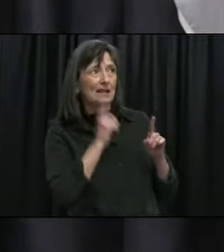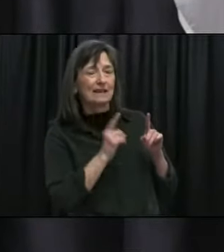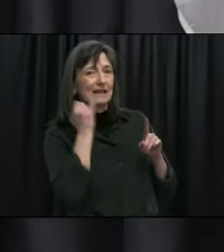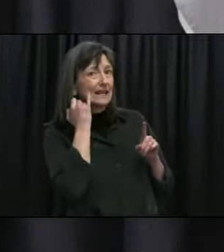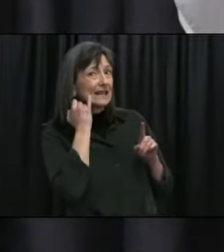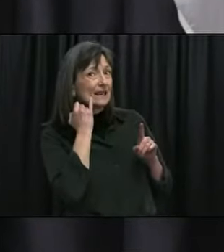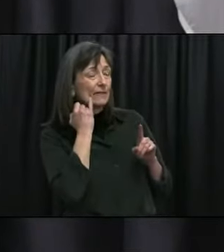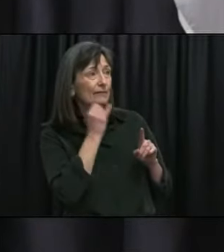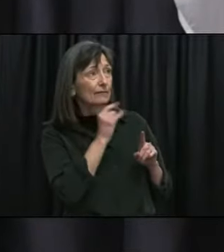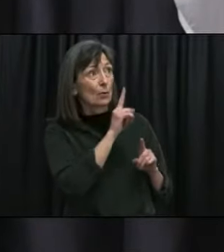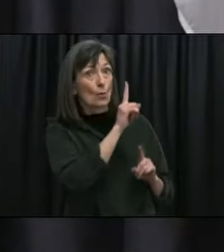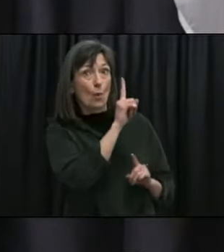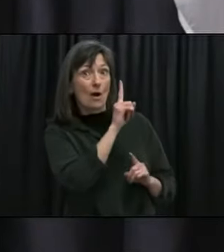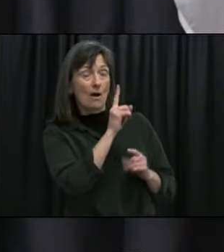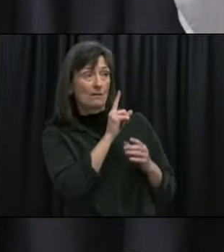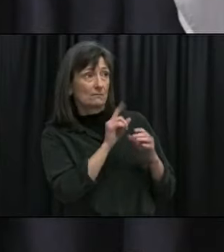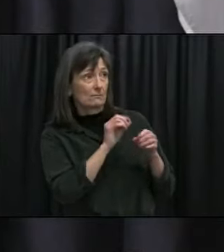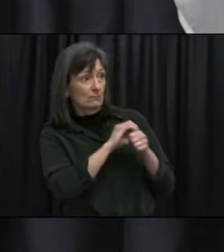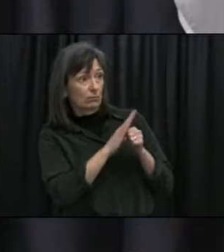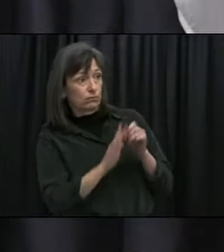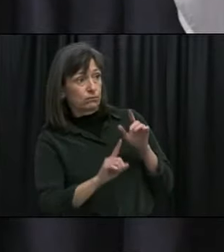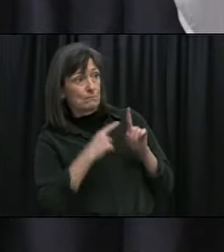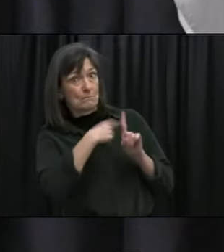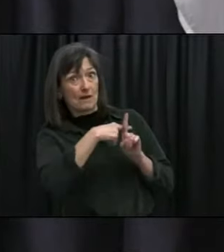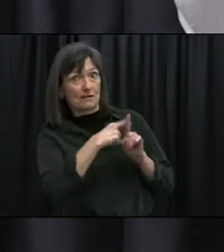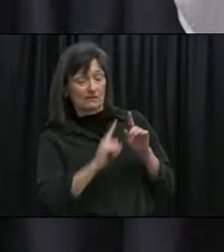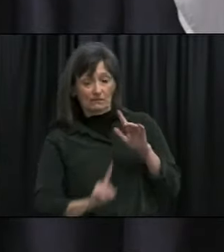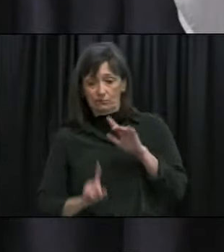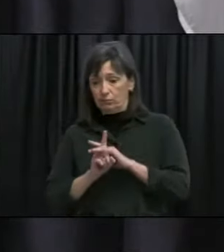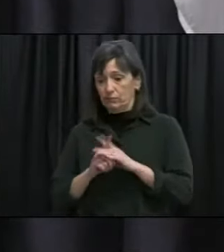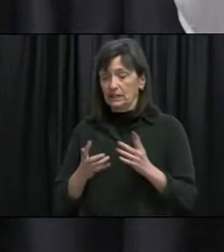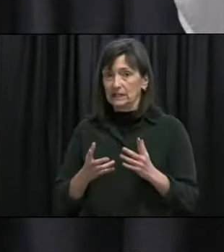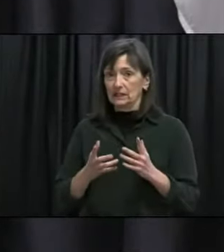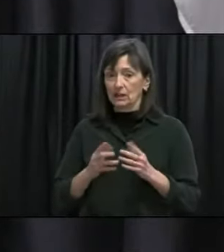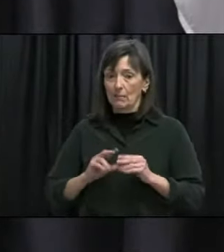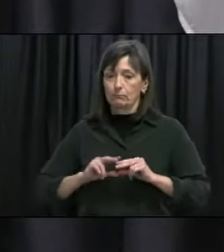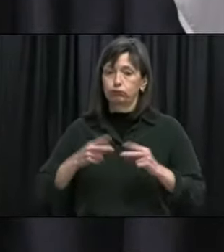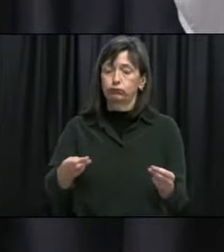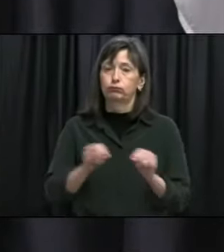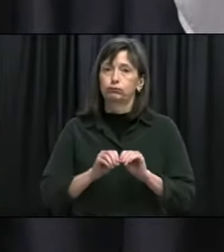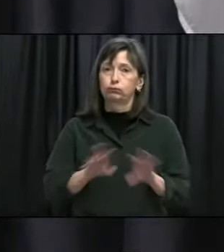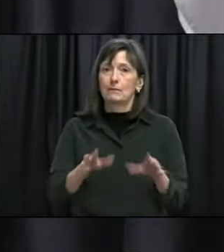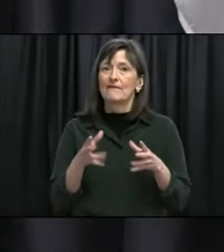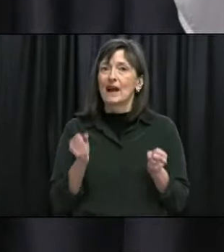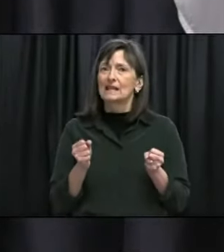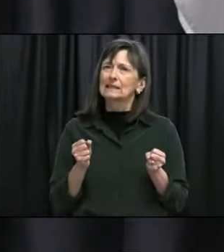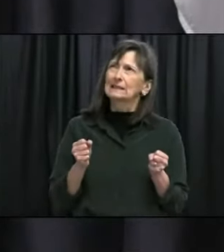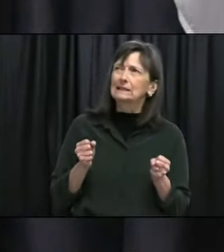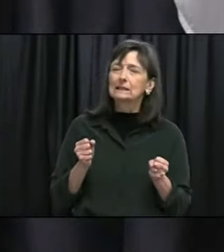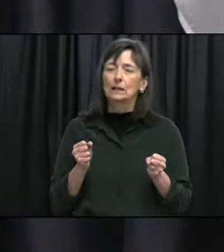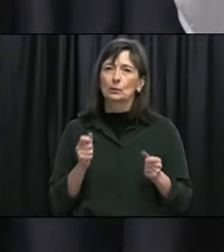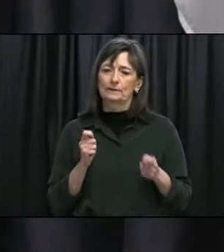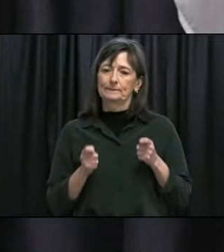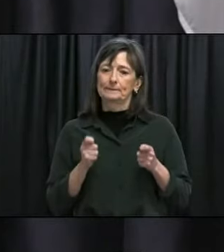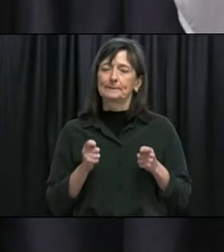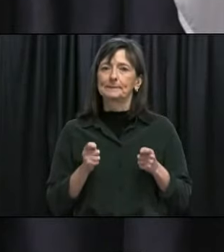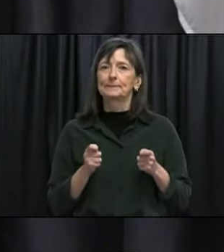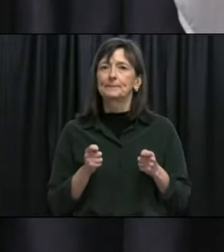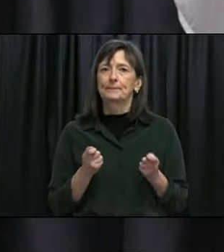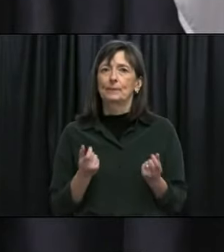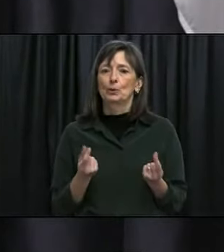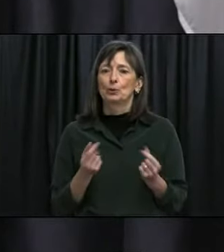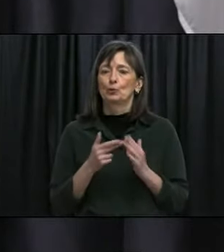variant and so we have to do it accordingly so you know that does mean that we're going to have to look at